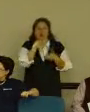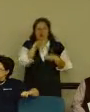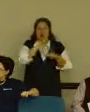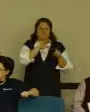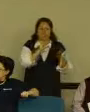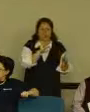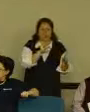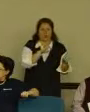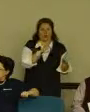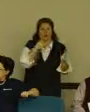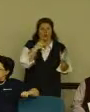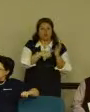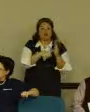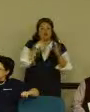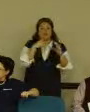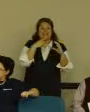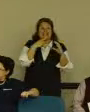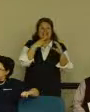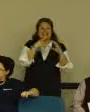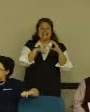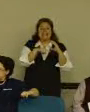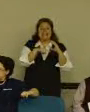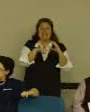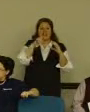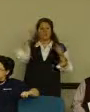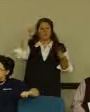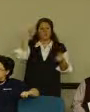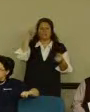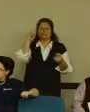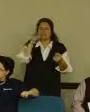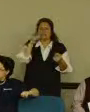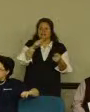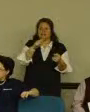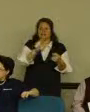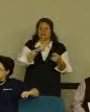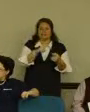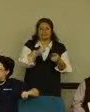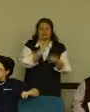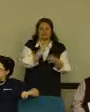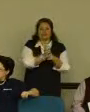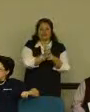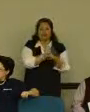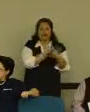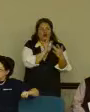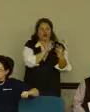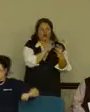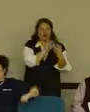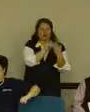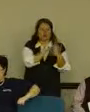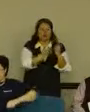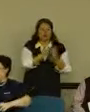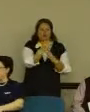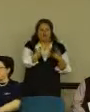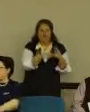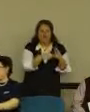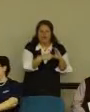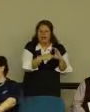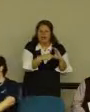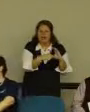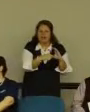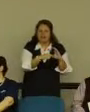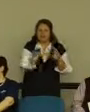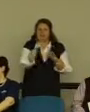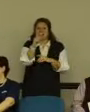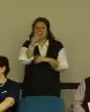what we see is that email is declining. We can't often get a hold of students through email. So